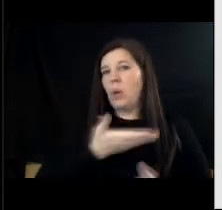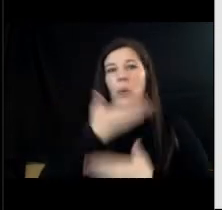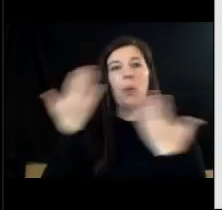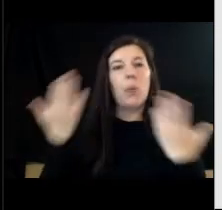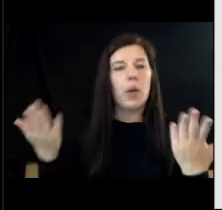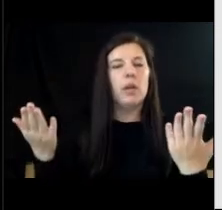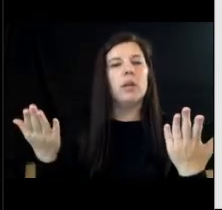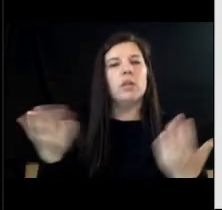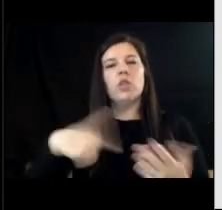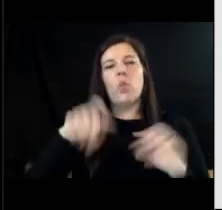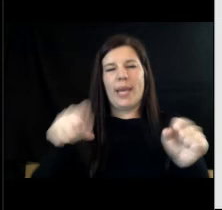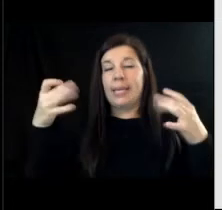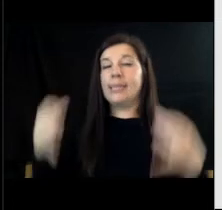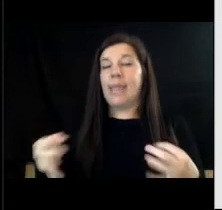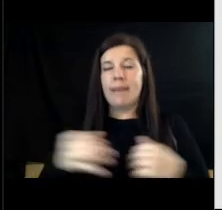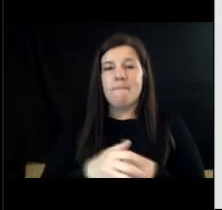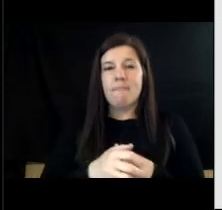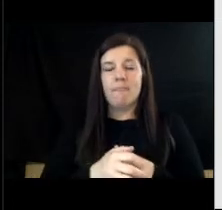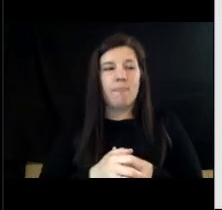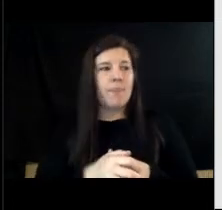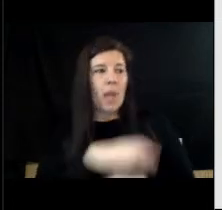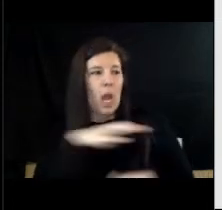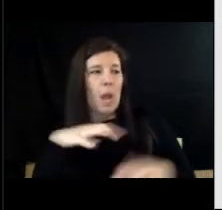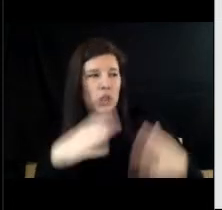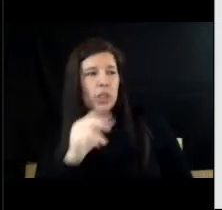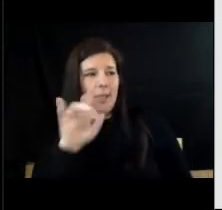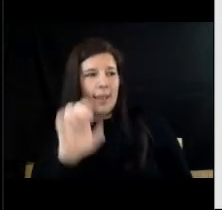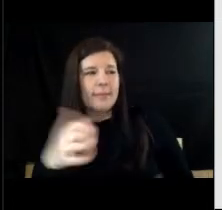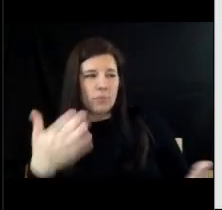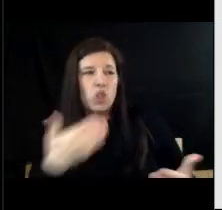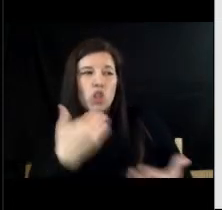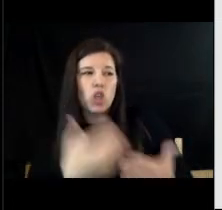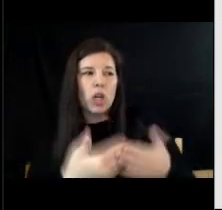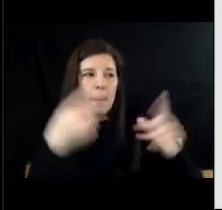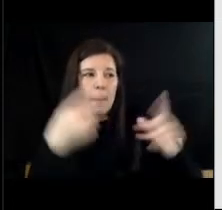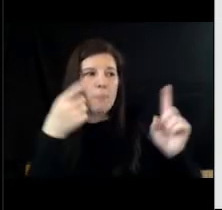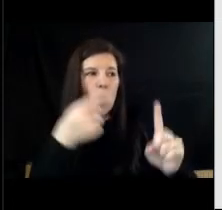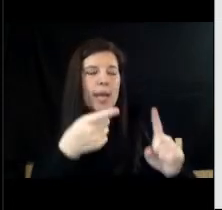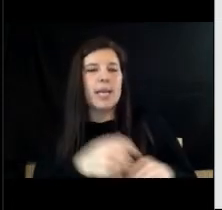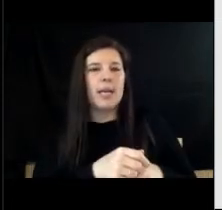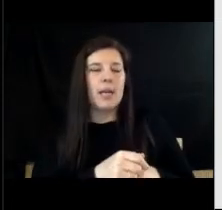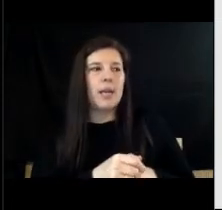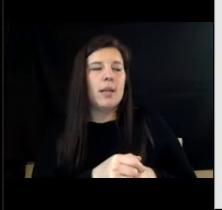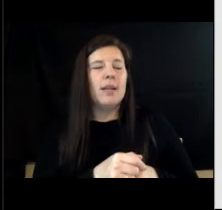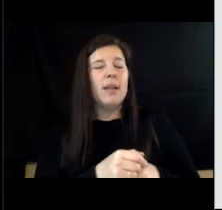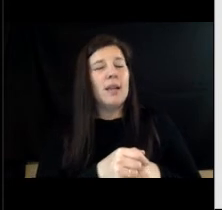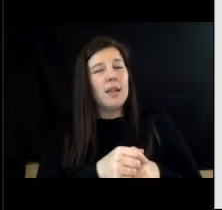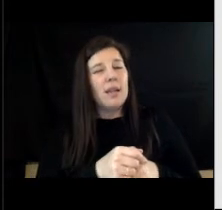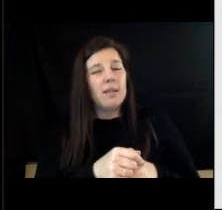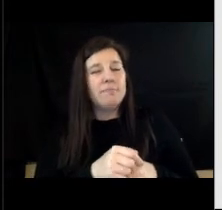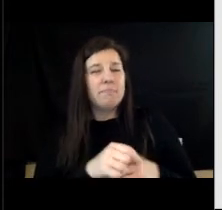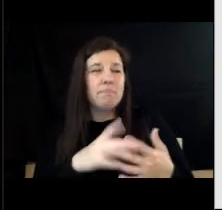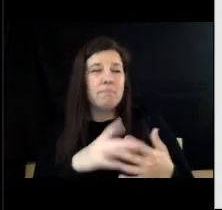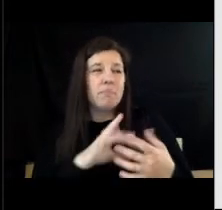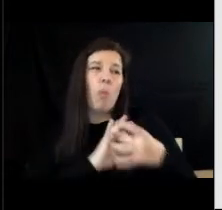we can make decisions commissioner kelly i think you make a great point and along those same lines um perhaps